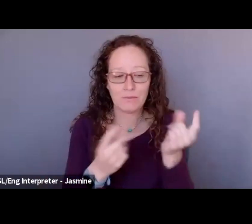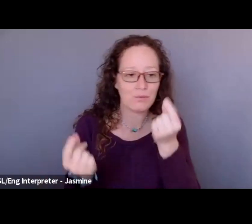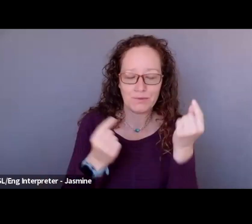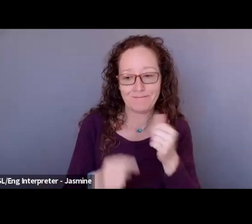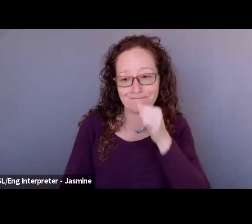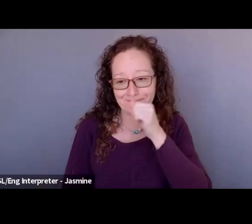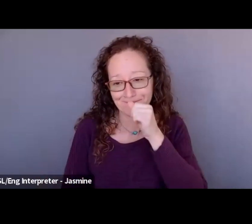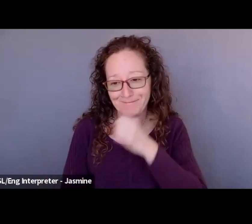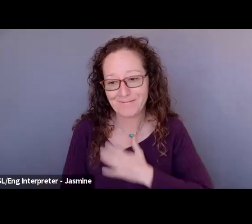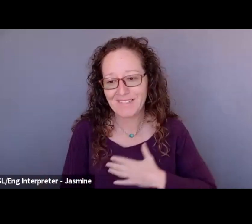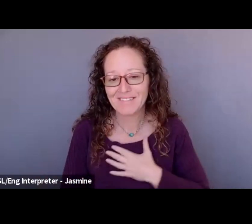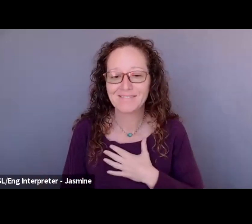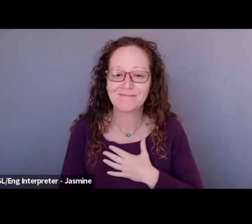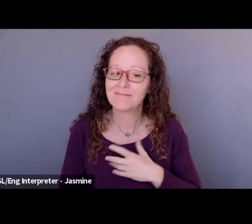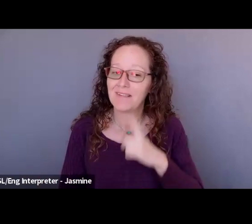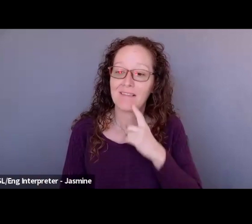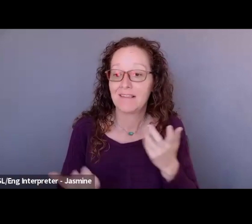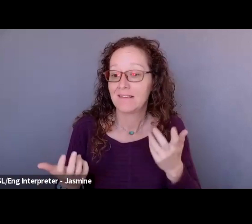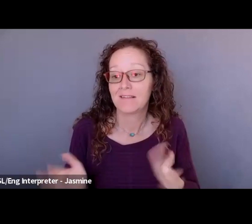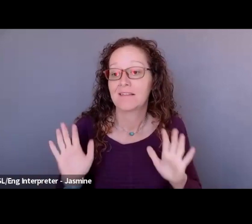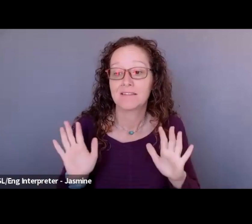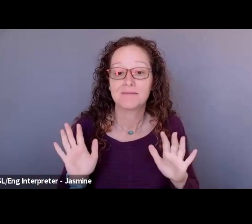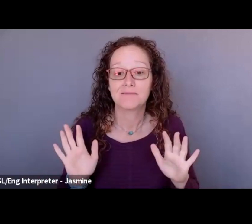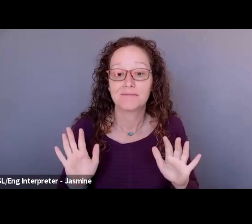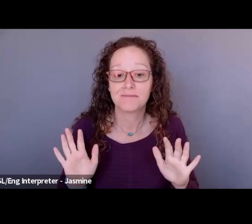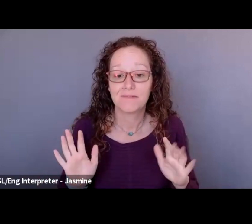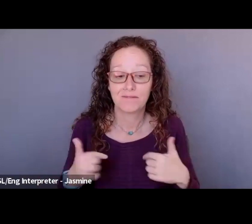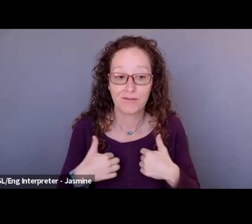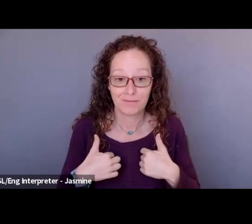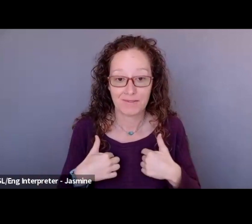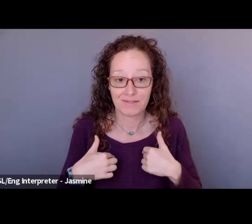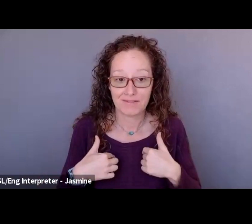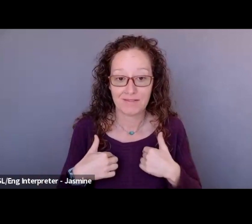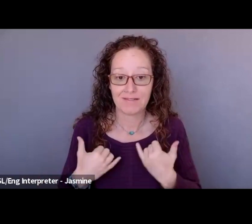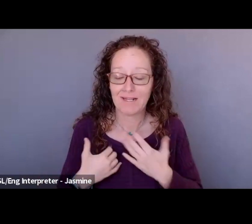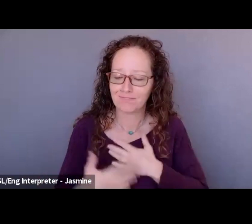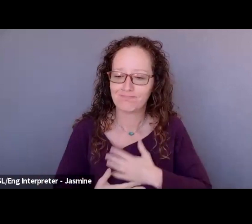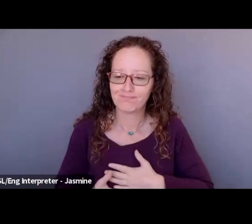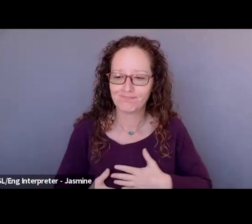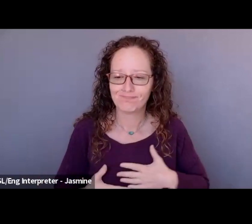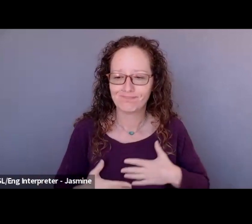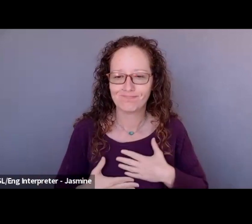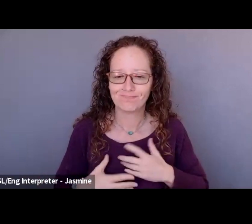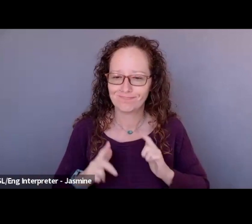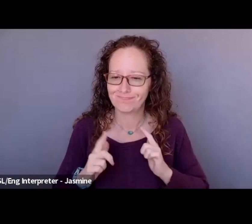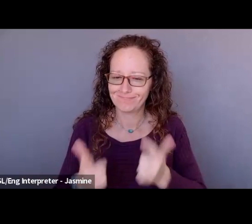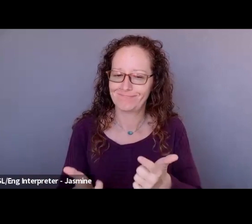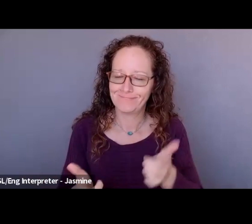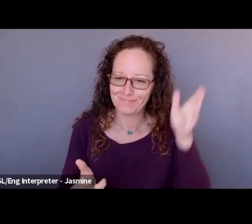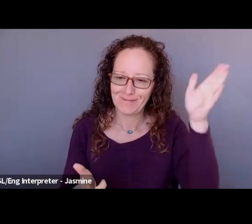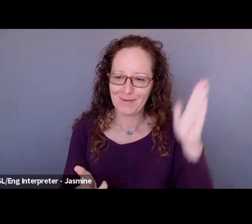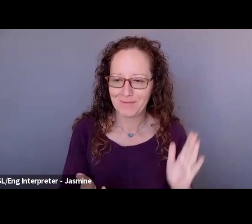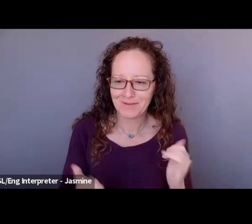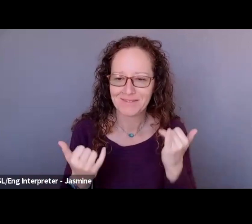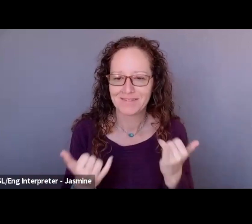And I think that that is it for me. So now it is my pleasure to bring on our presenter for today. Please,